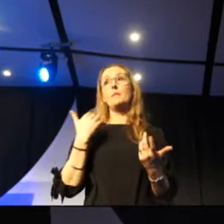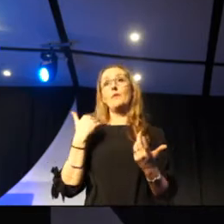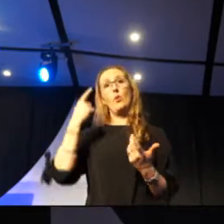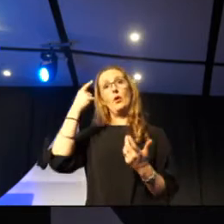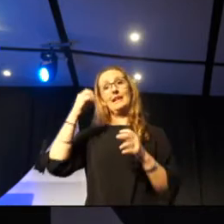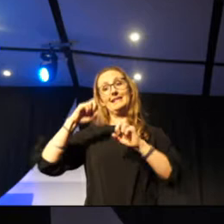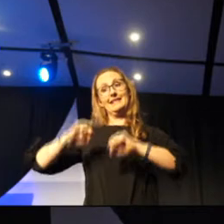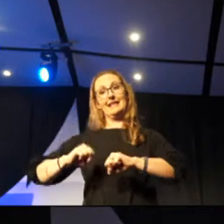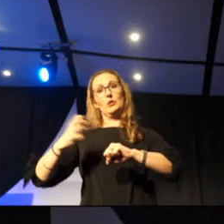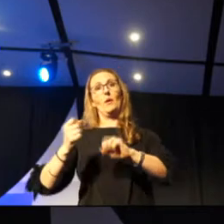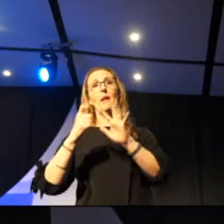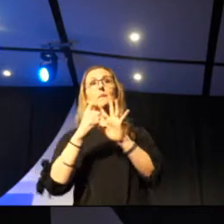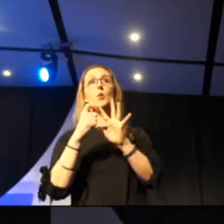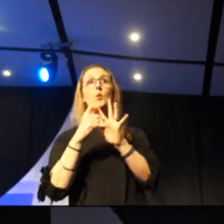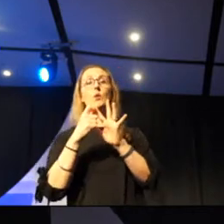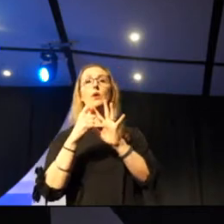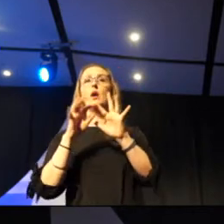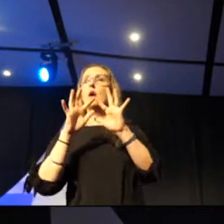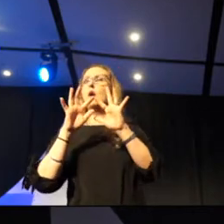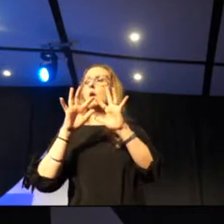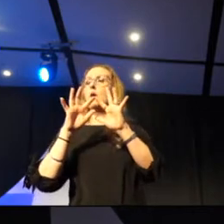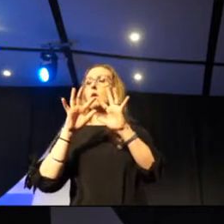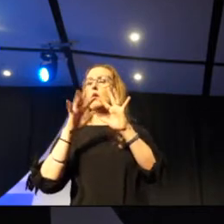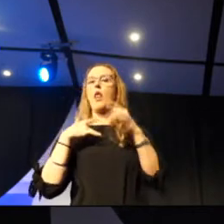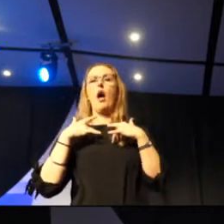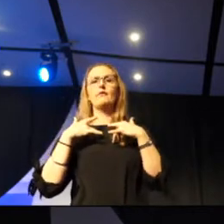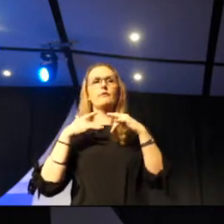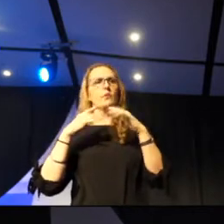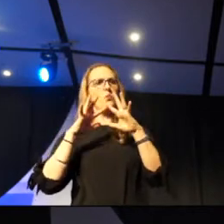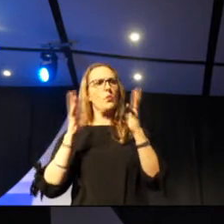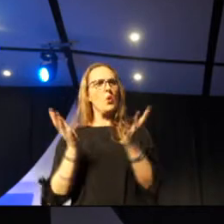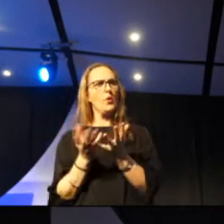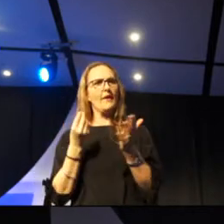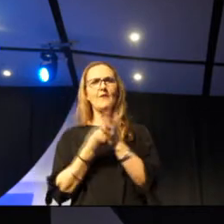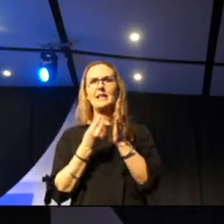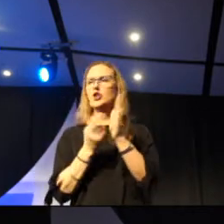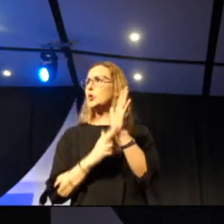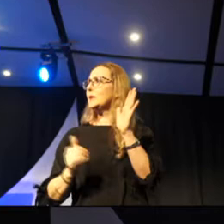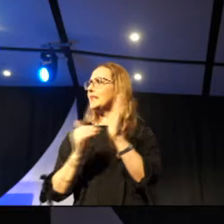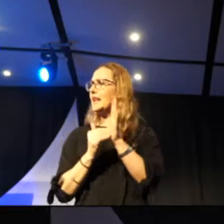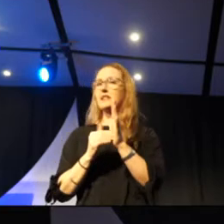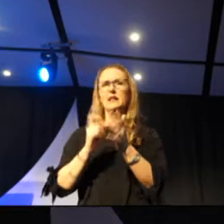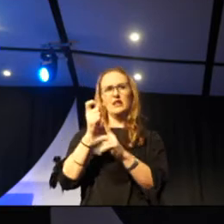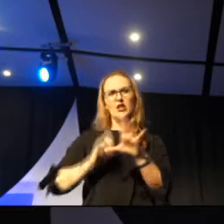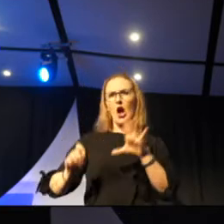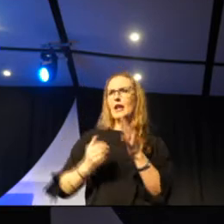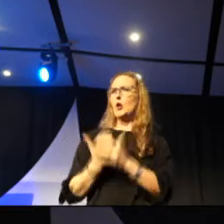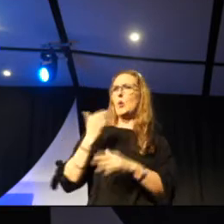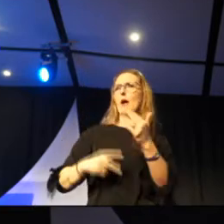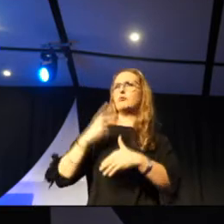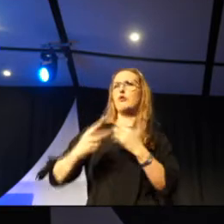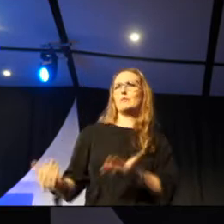World Wildlife Fund in New Zealand, and Blake Trust to design a public engagement program that might get a bit more